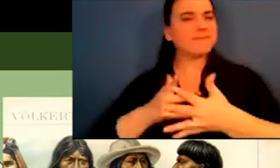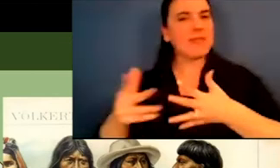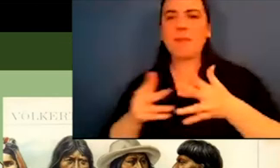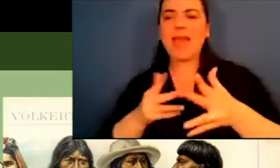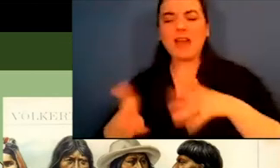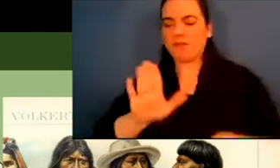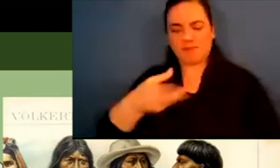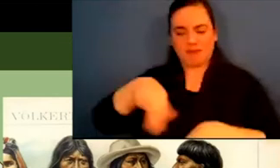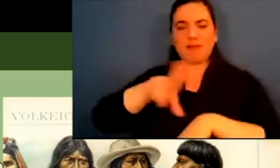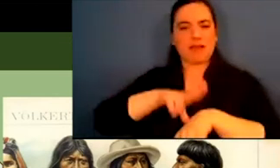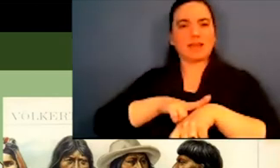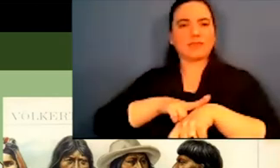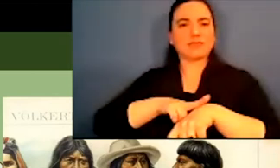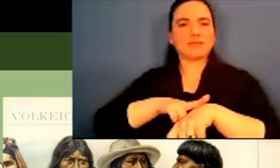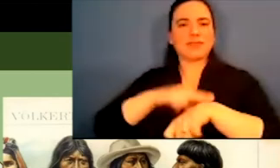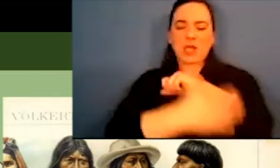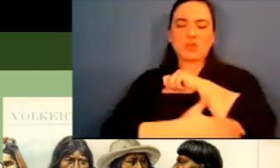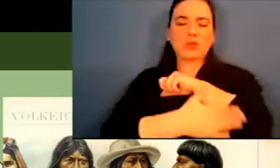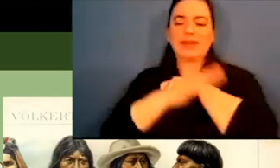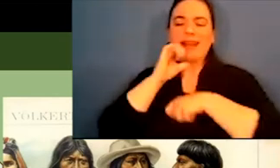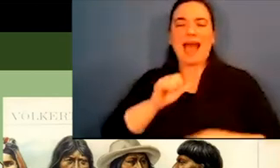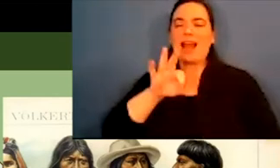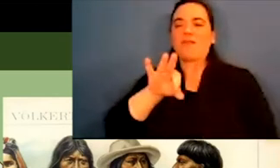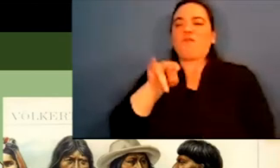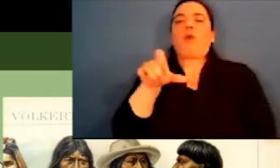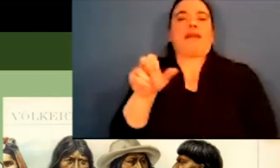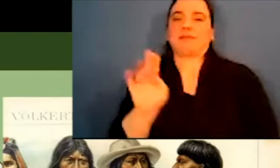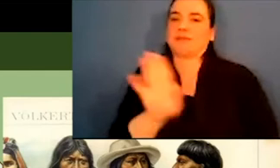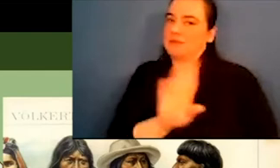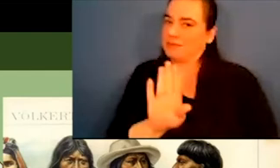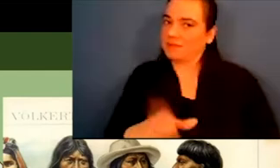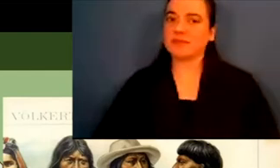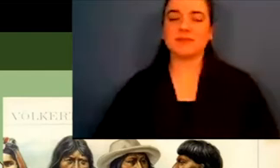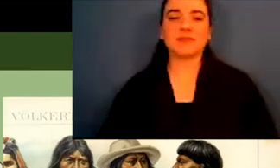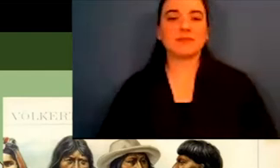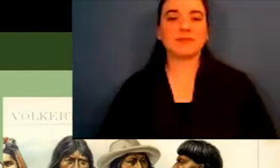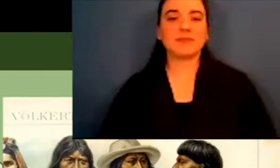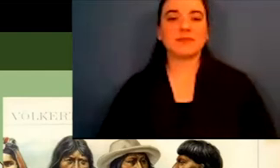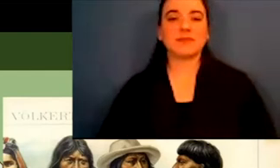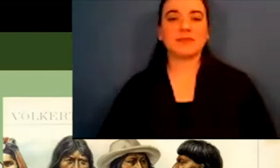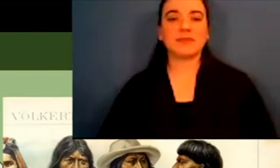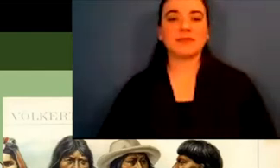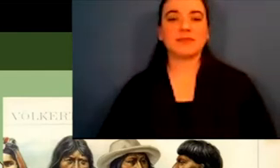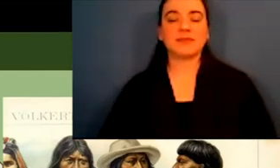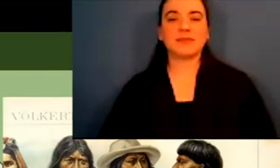move on this continent is still going to be their native country and can never be their foreign country.